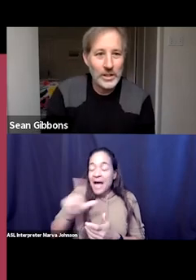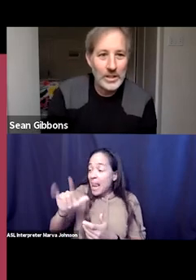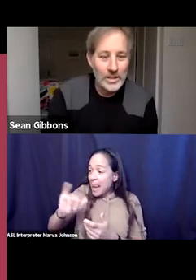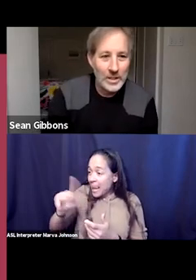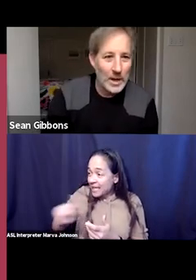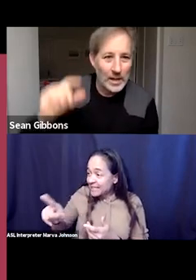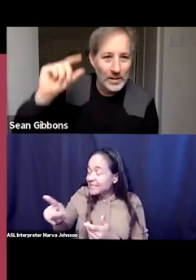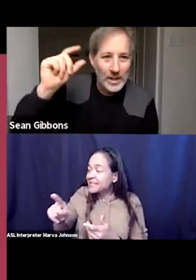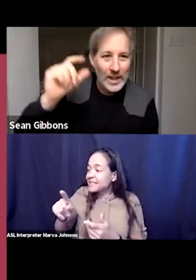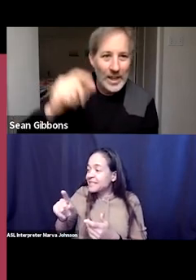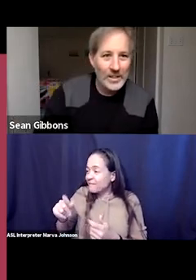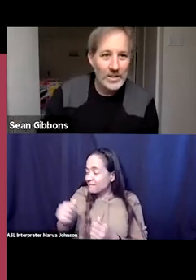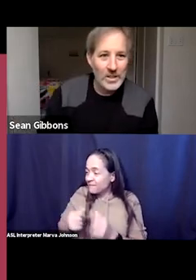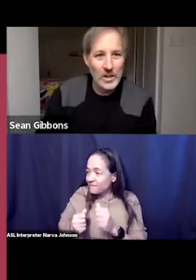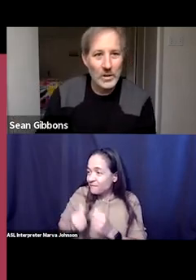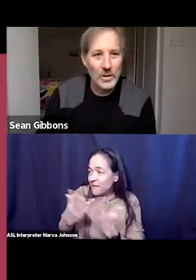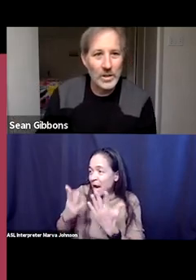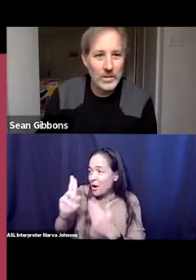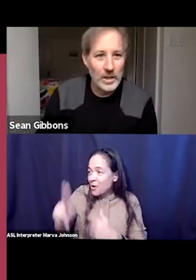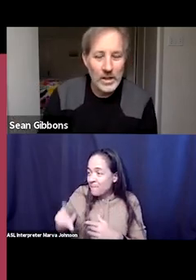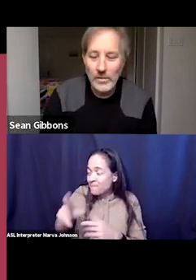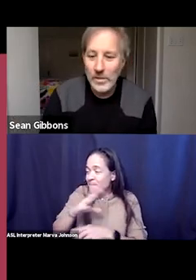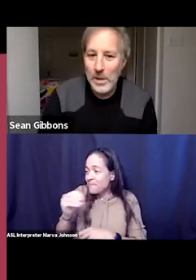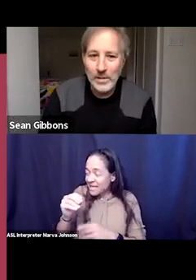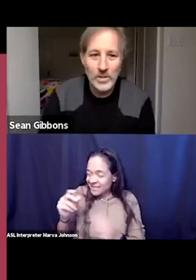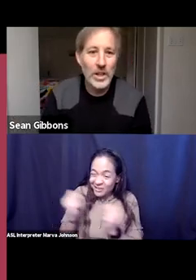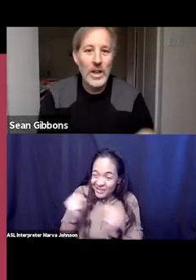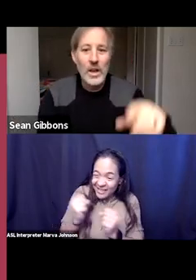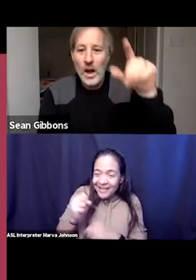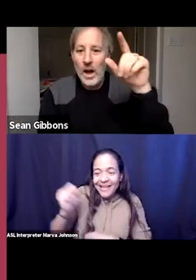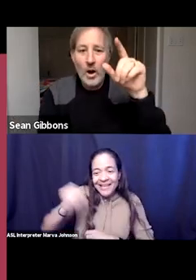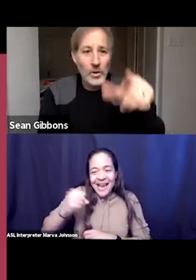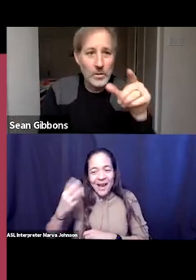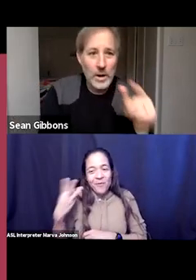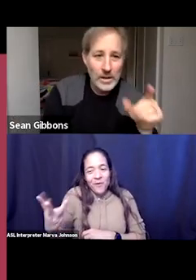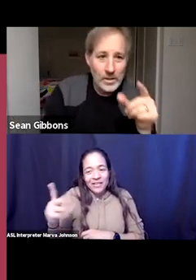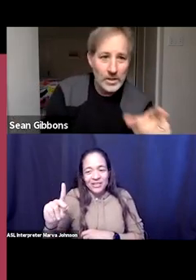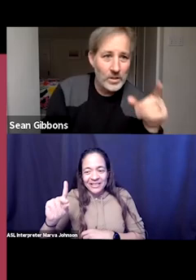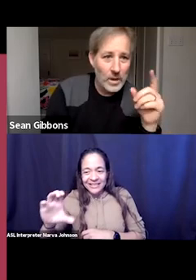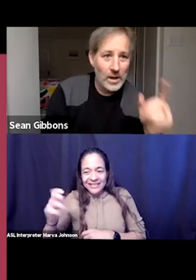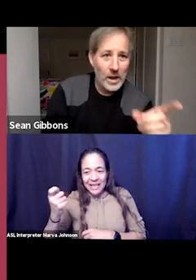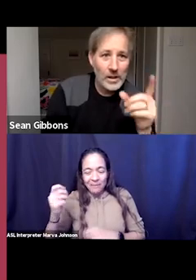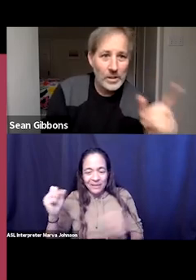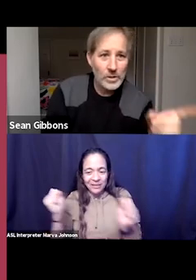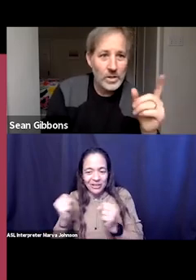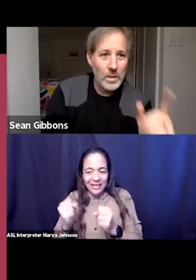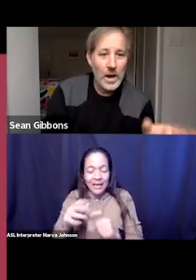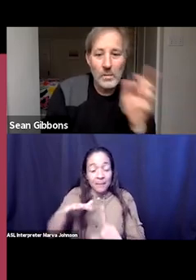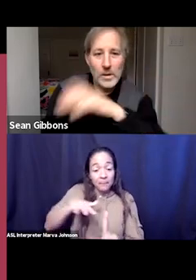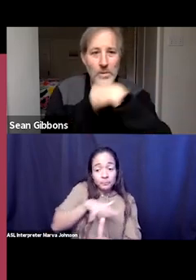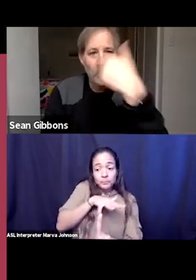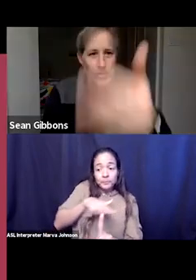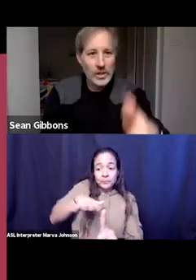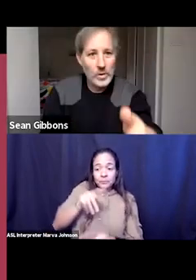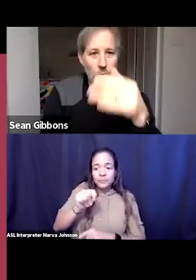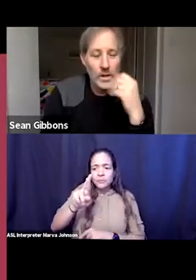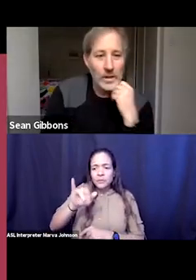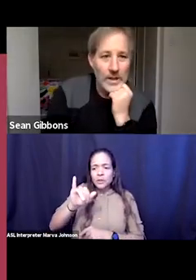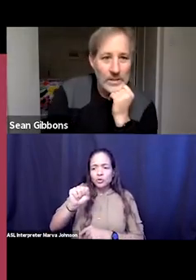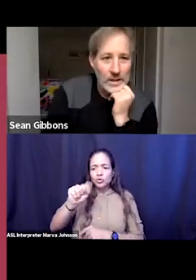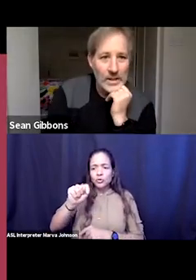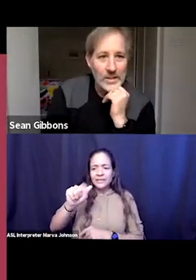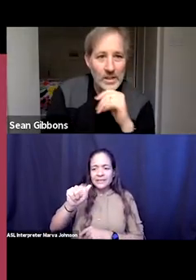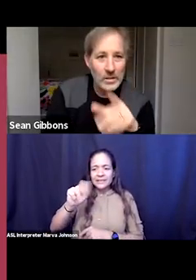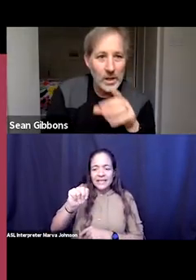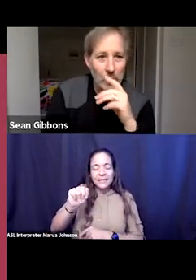bit chilly in dc we got a hint of the snow that that kevin's about to see uh also behind the scenes my colleague tristan mojavier mr t if you